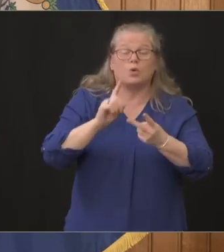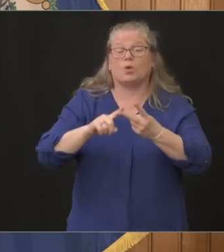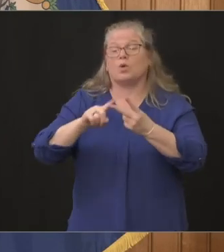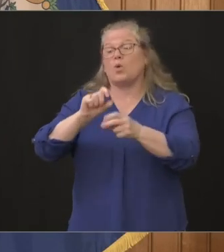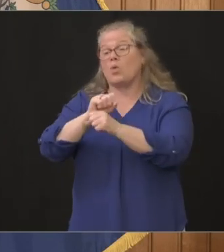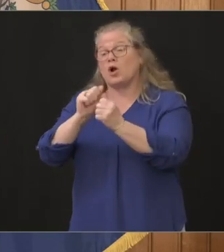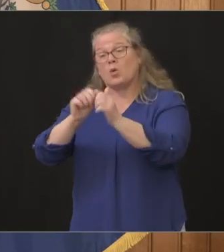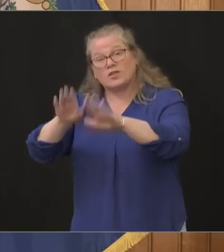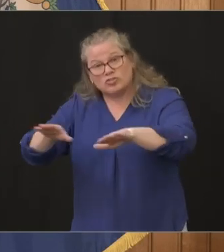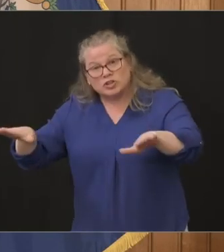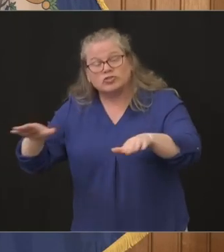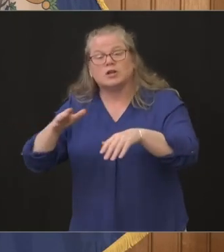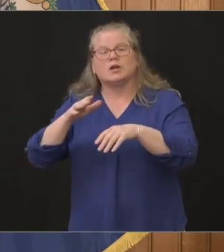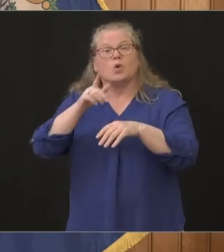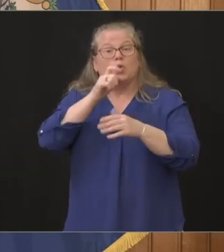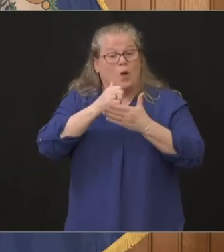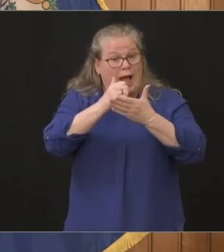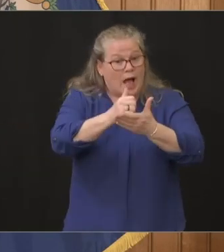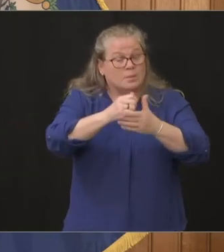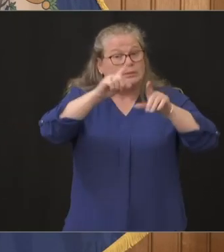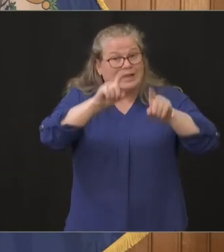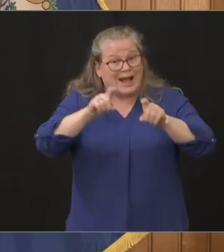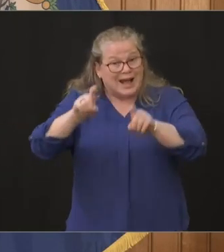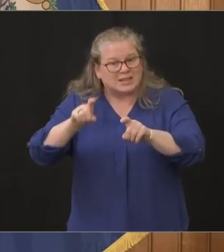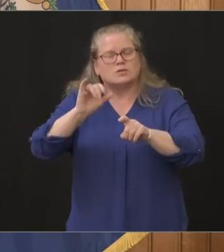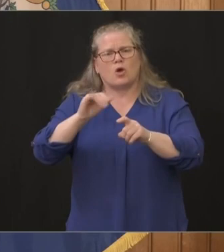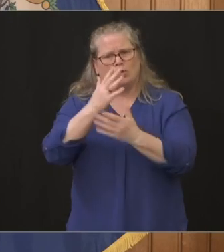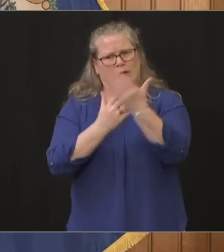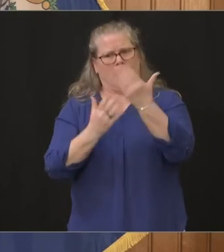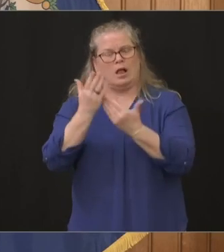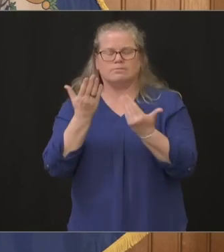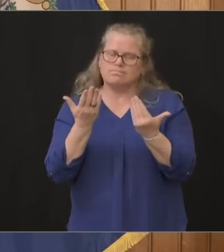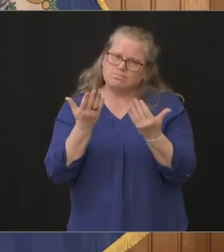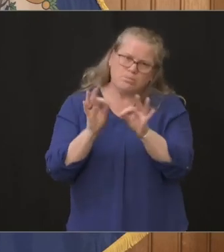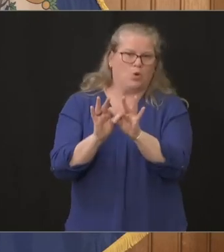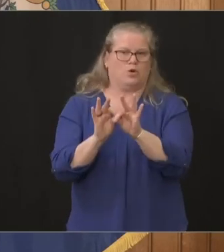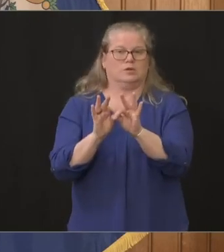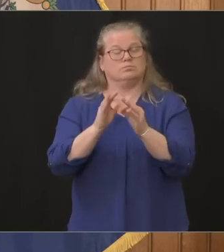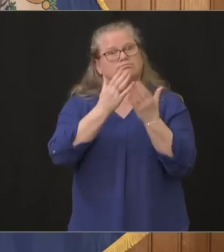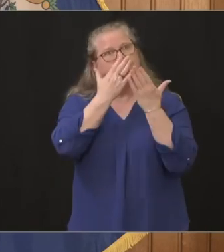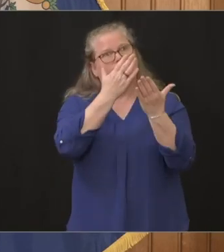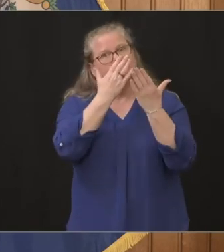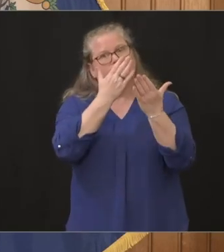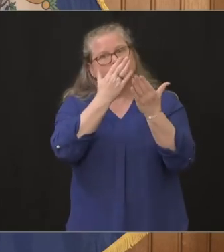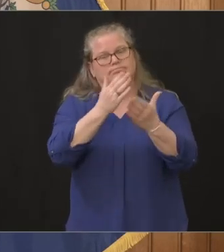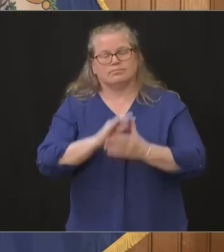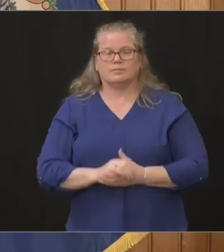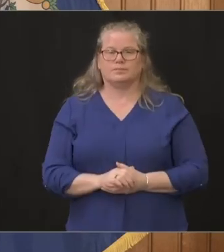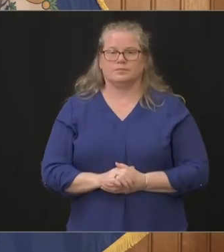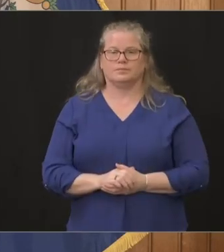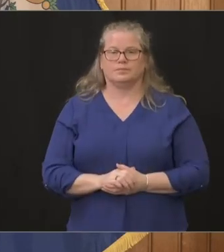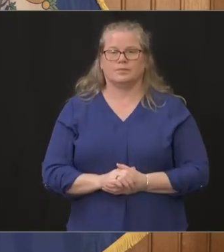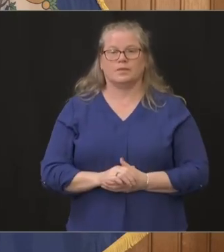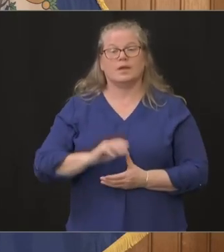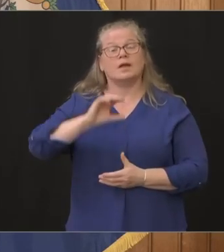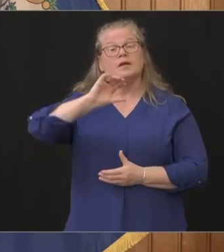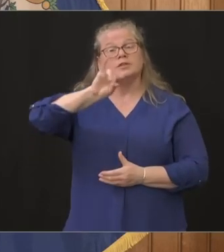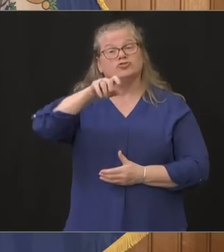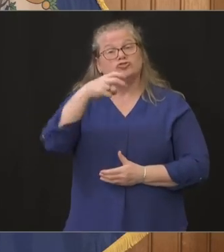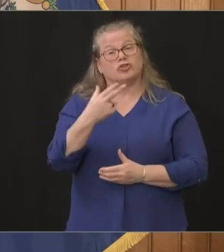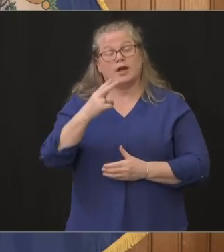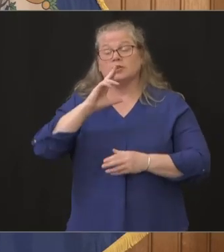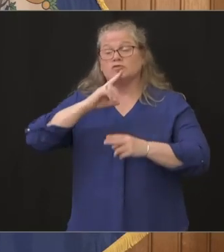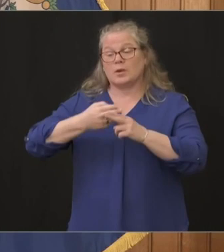those gloves are invaluable and we cannot thank you enough you know Josh mentioned that our 211 line